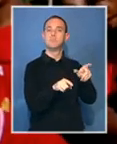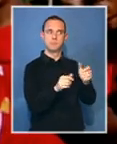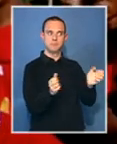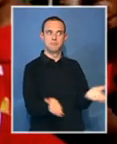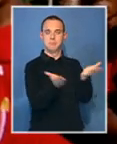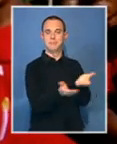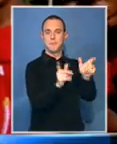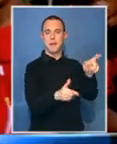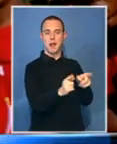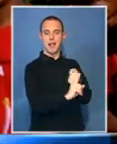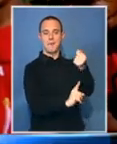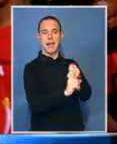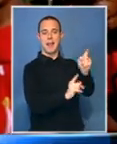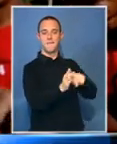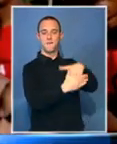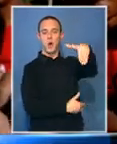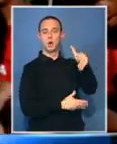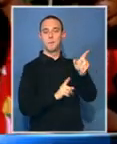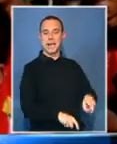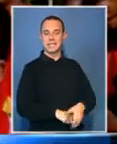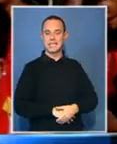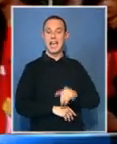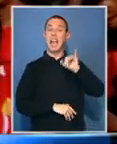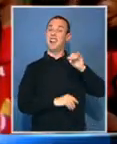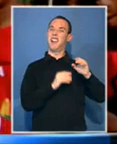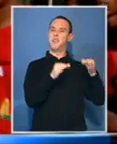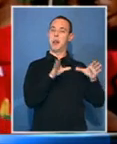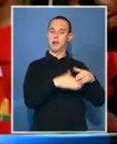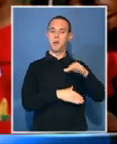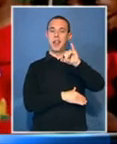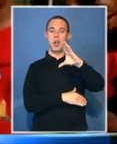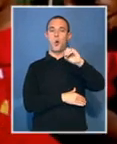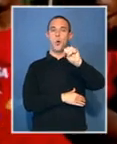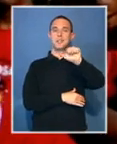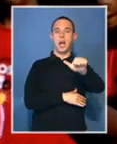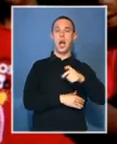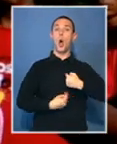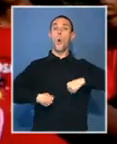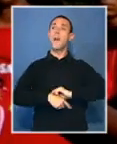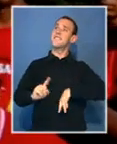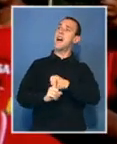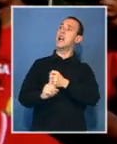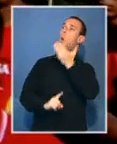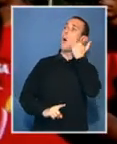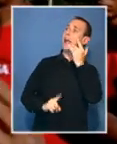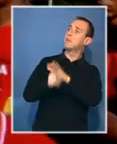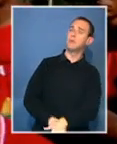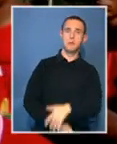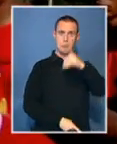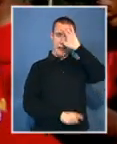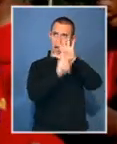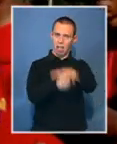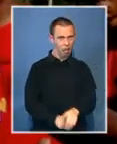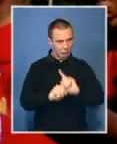We don't fight against the black people or the white people. We fight against the